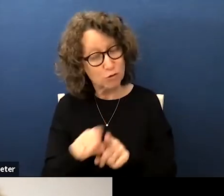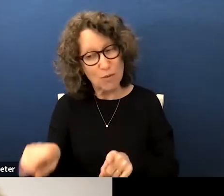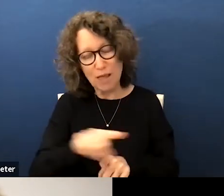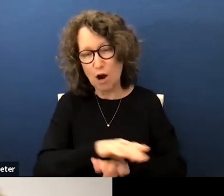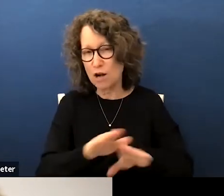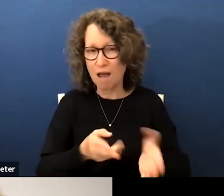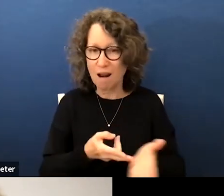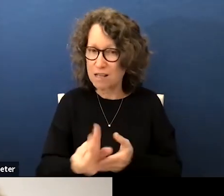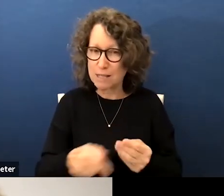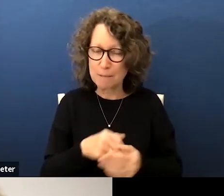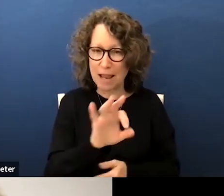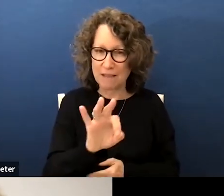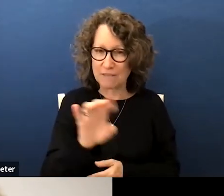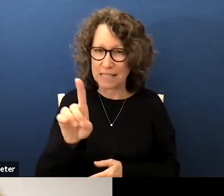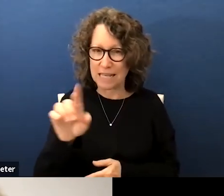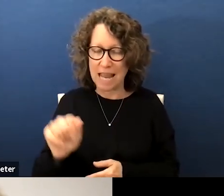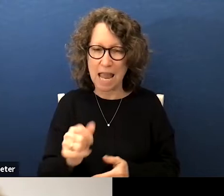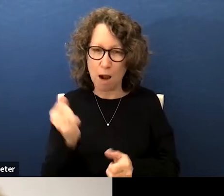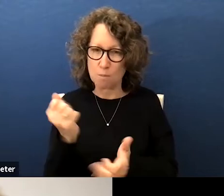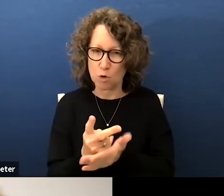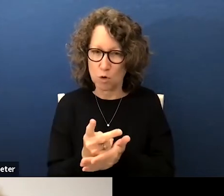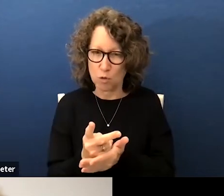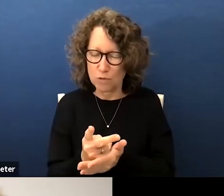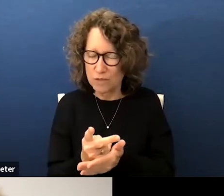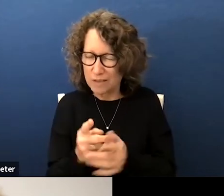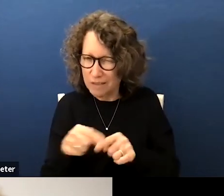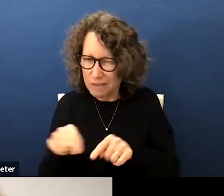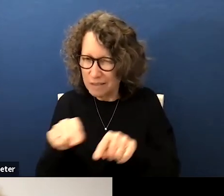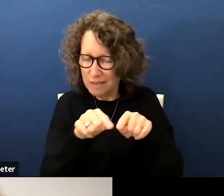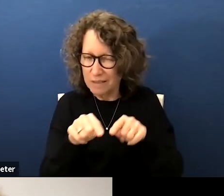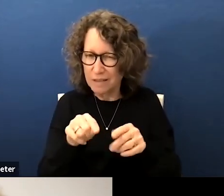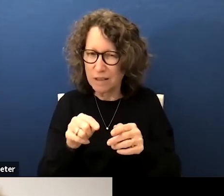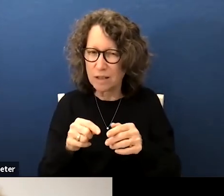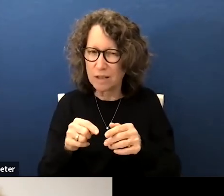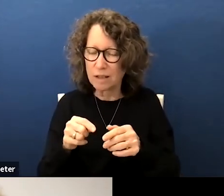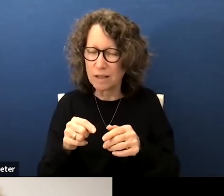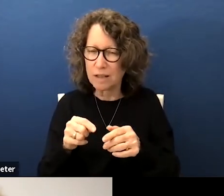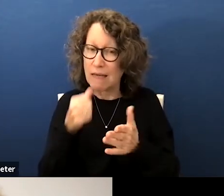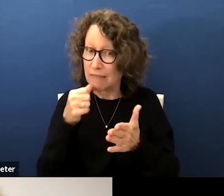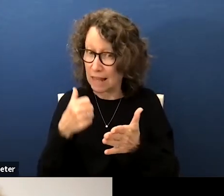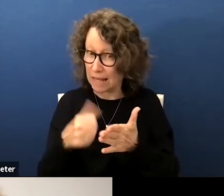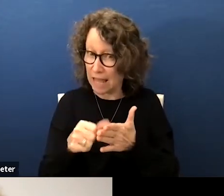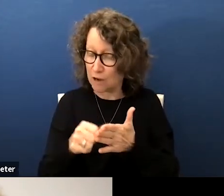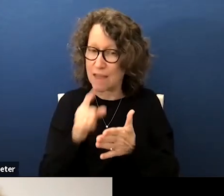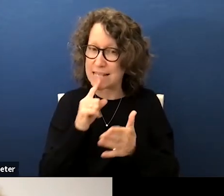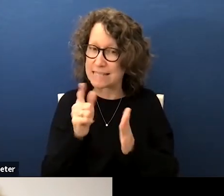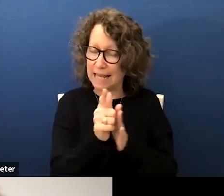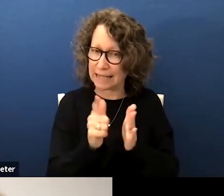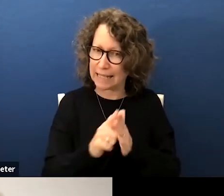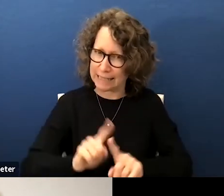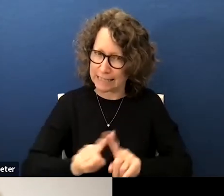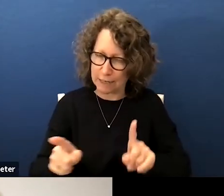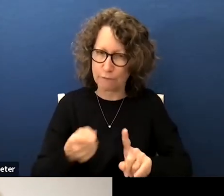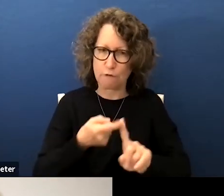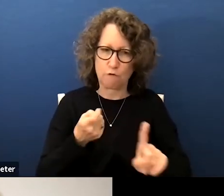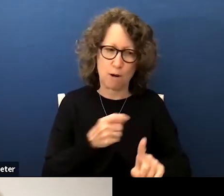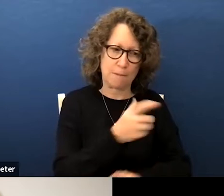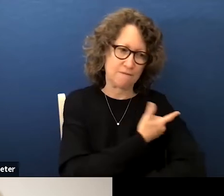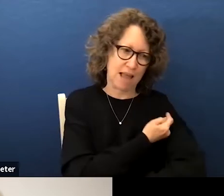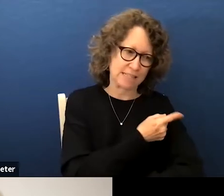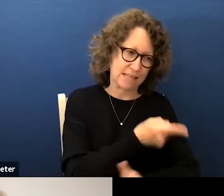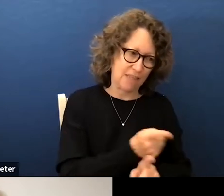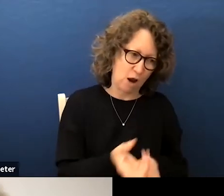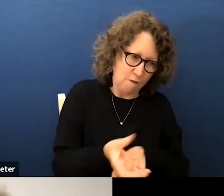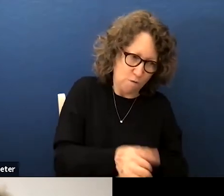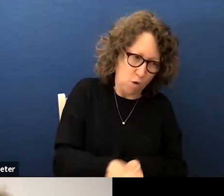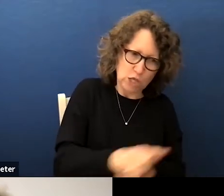are not honest about the fda approved vaccine commonality which per the fda approval letter is legally different from the vaccine they